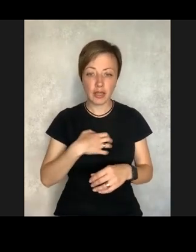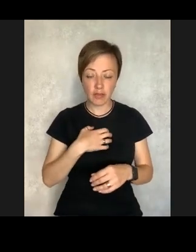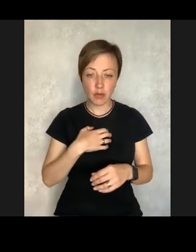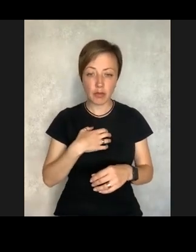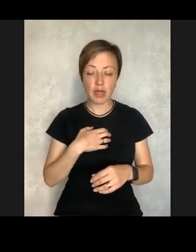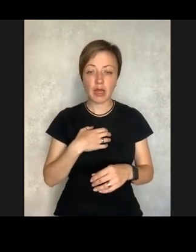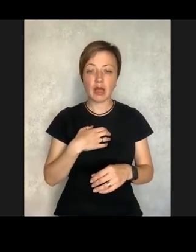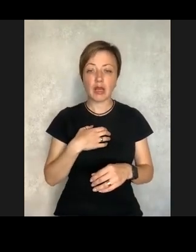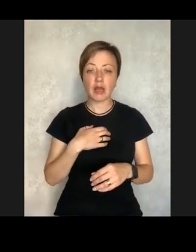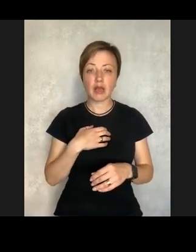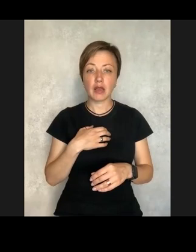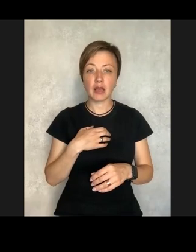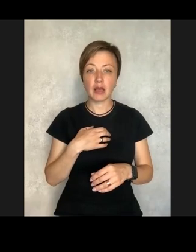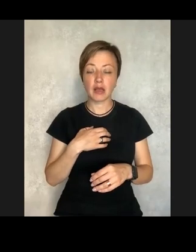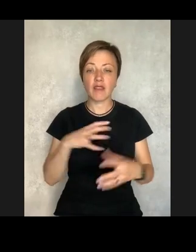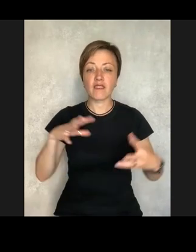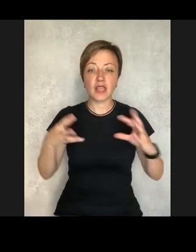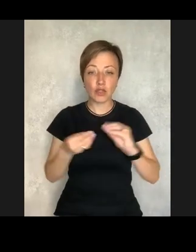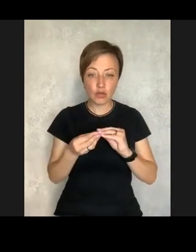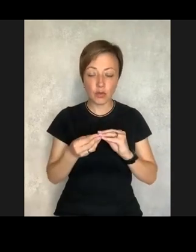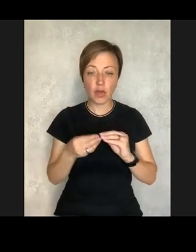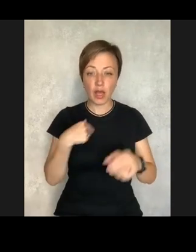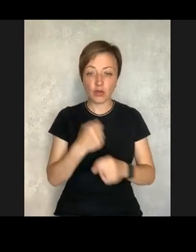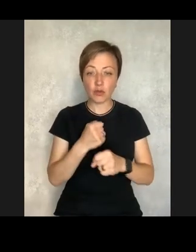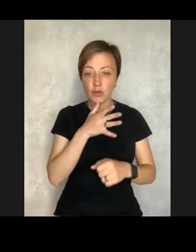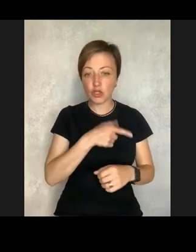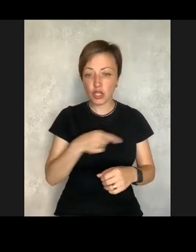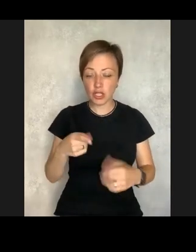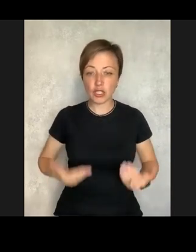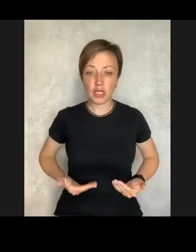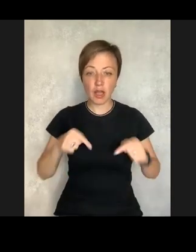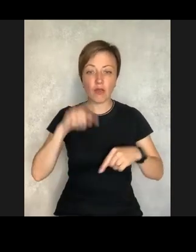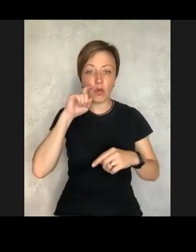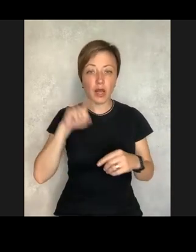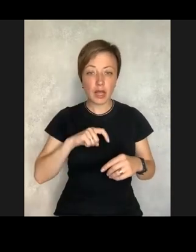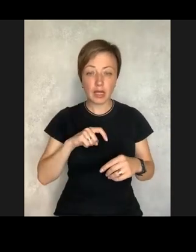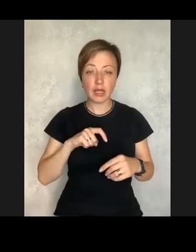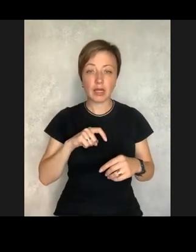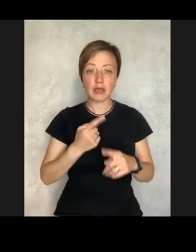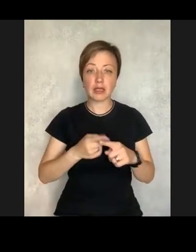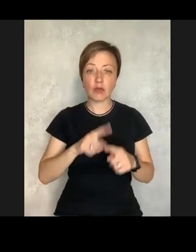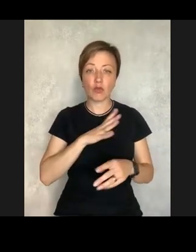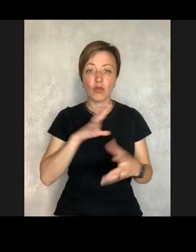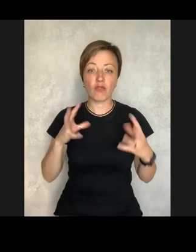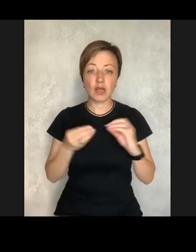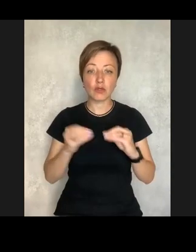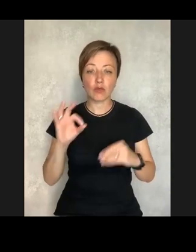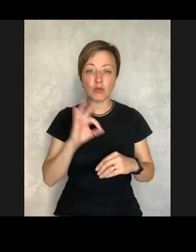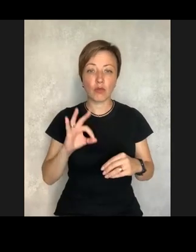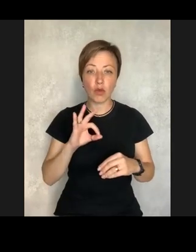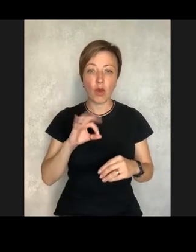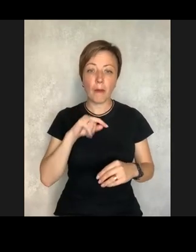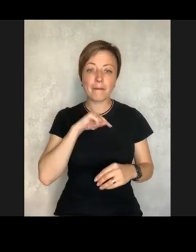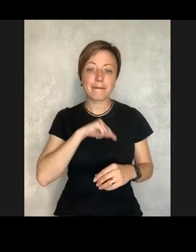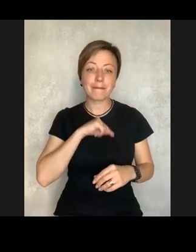Also, there is another critical conclusion I reached back then when we still lived in Ukraine.